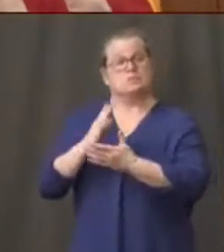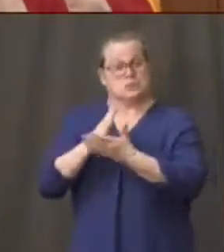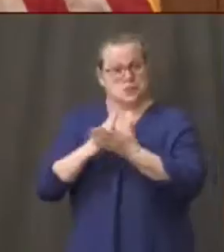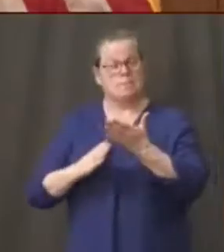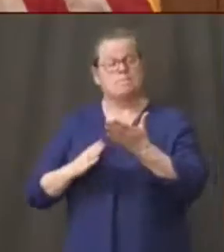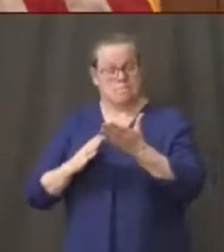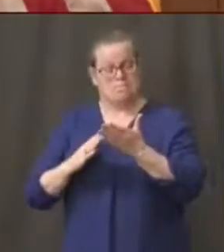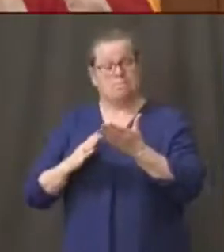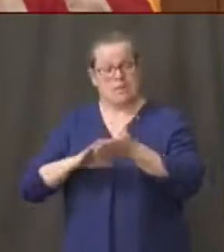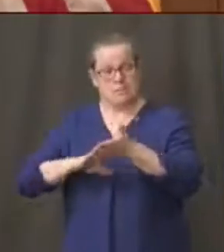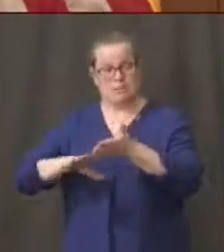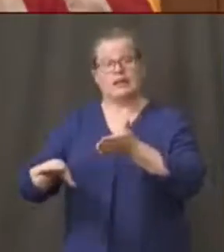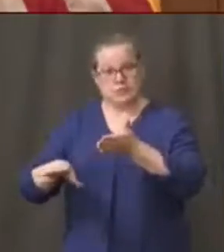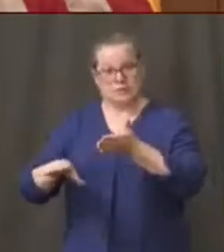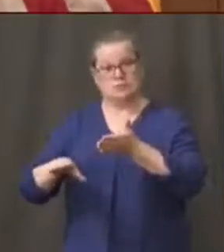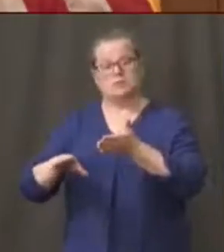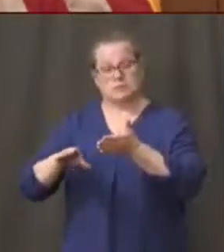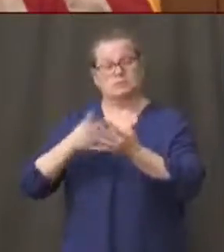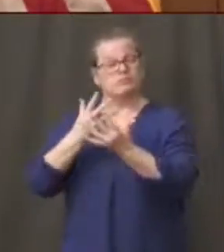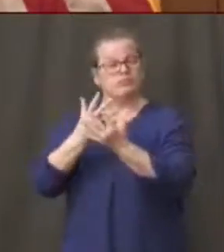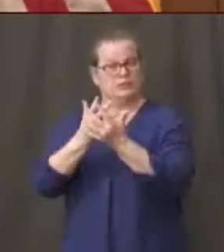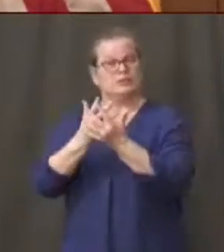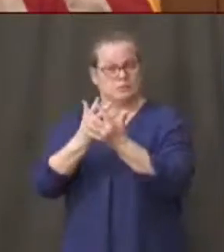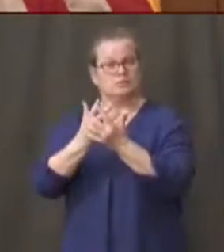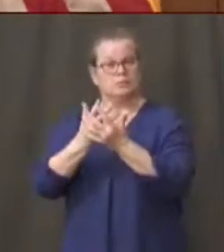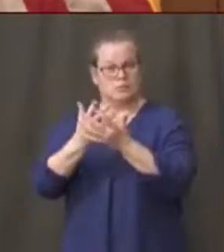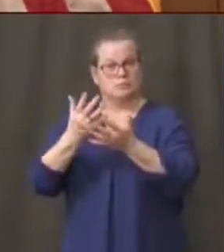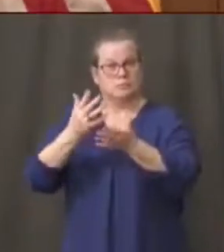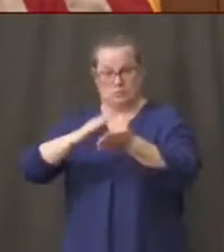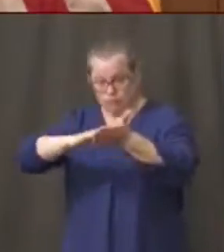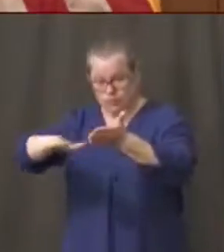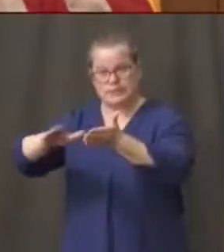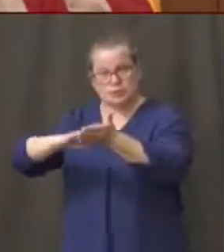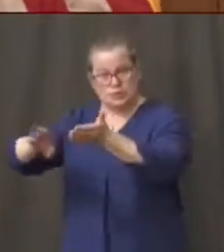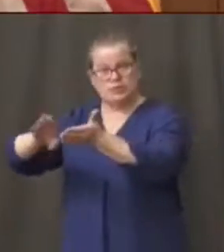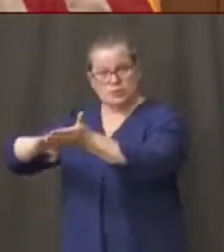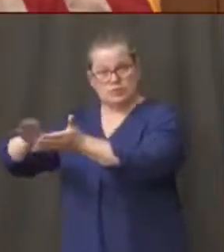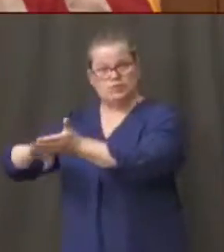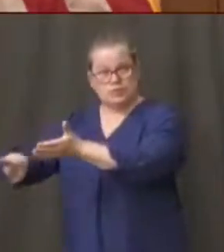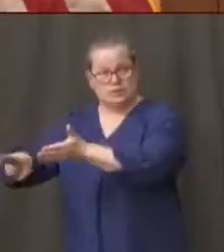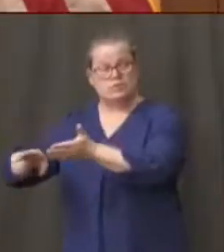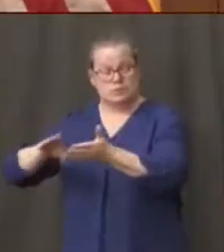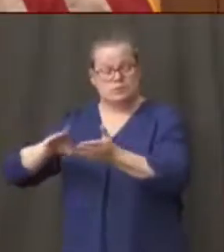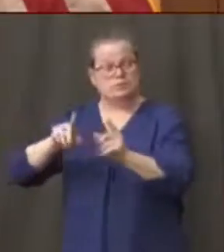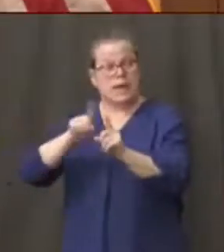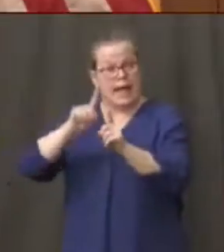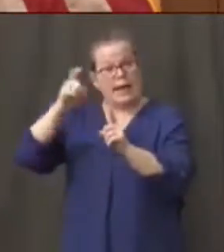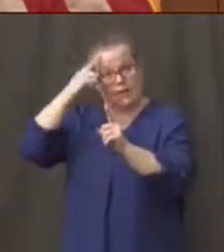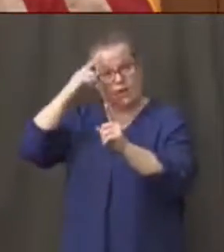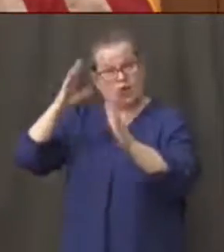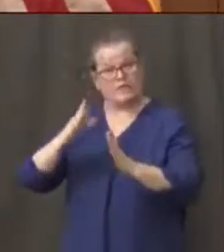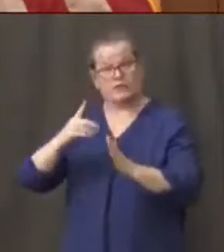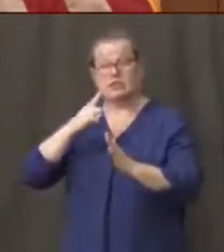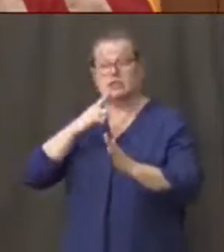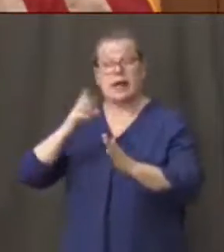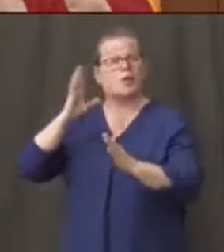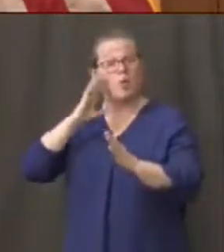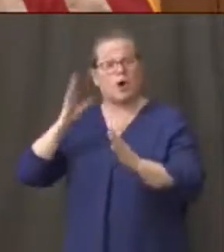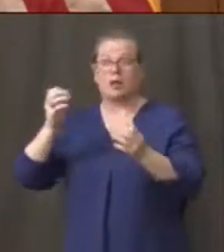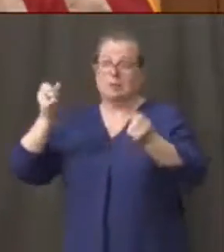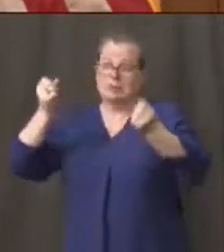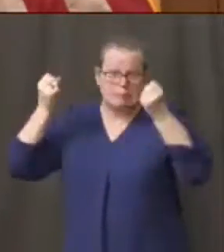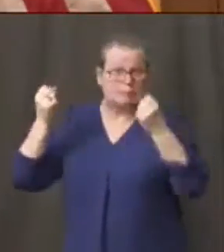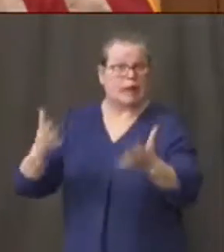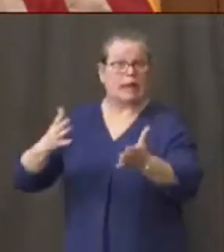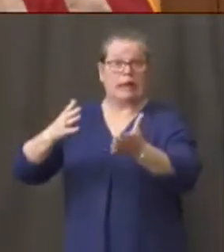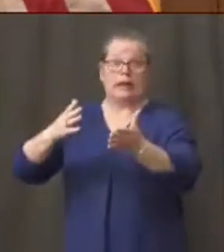uh through the dlc system has as the governor previously mentioned is there a mass release or a release of